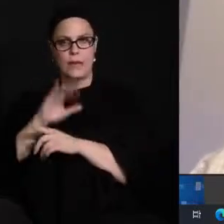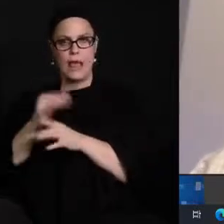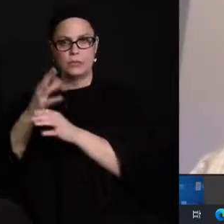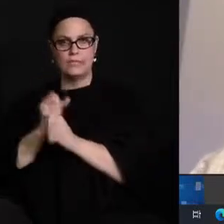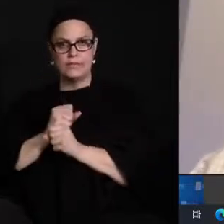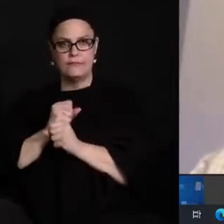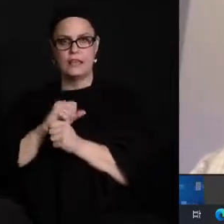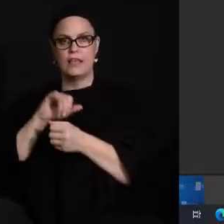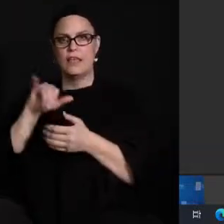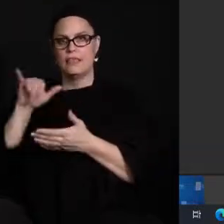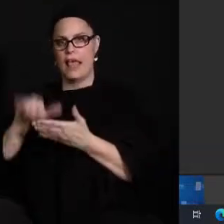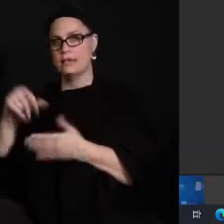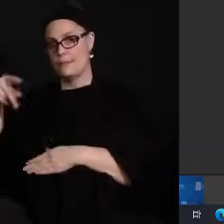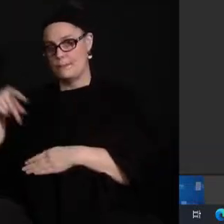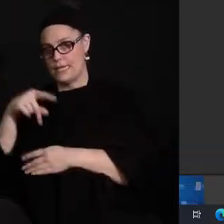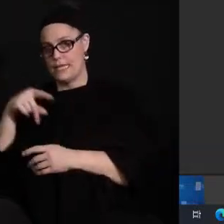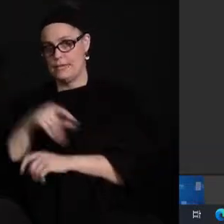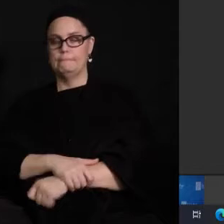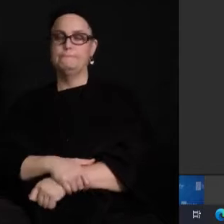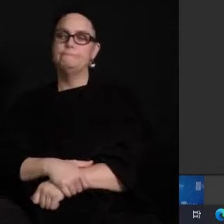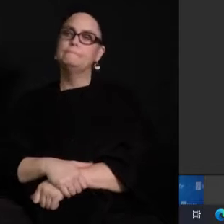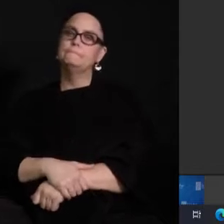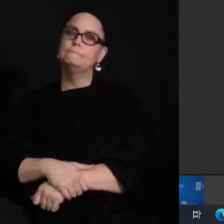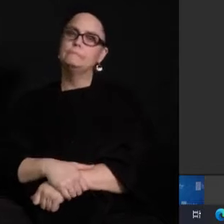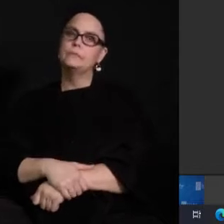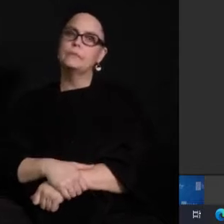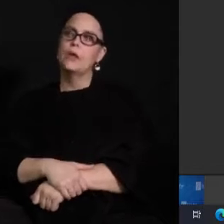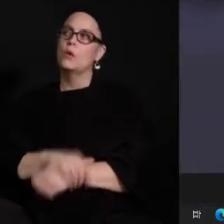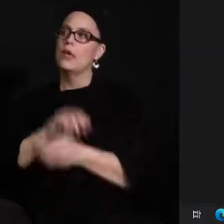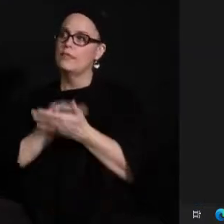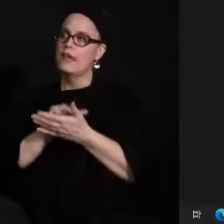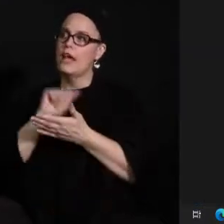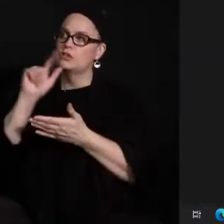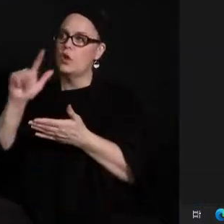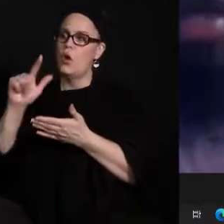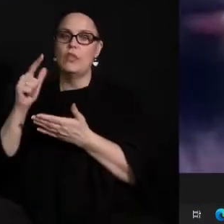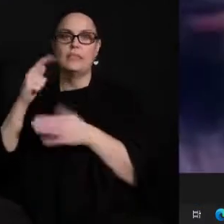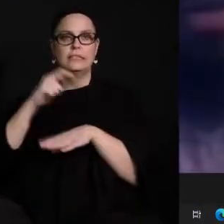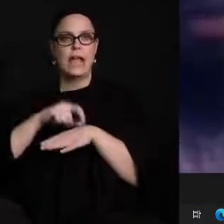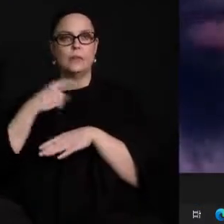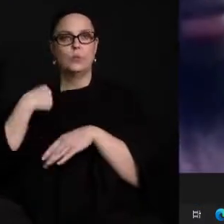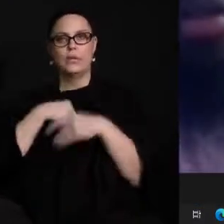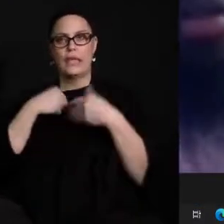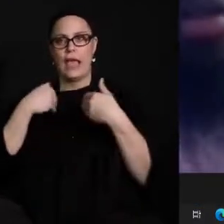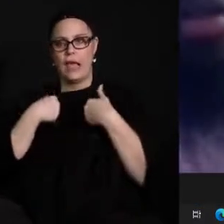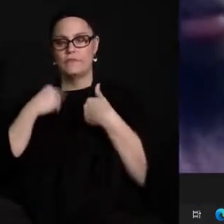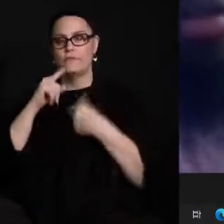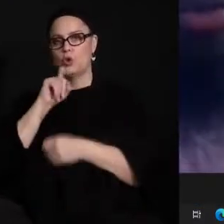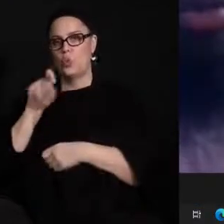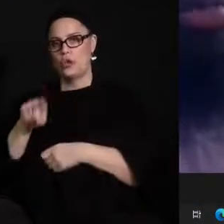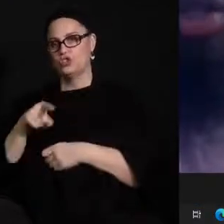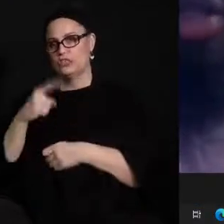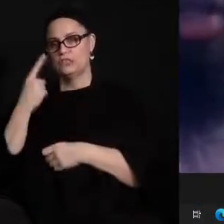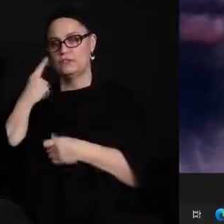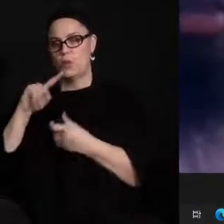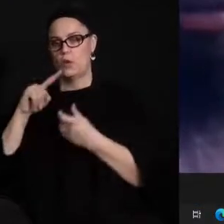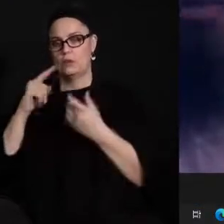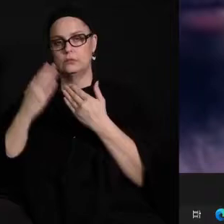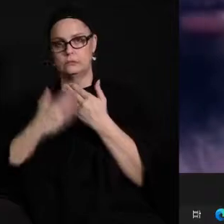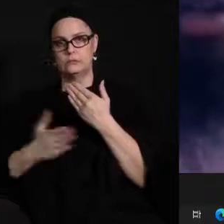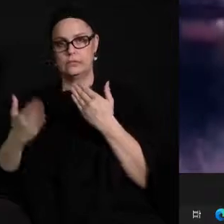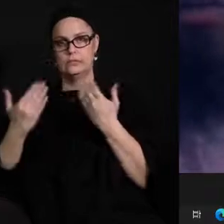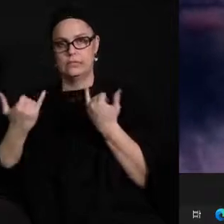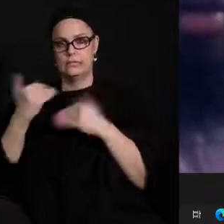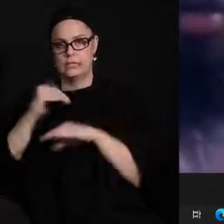all right thank you um so that's all the time that we have for questions here this evening i'm going to pass it over to superintendent